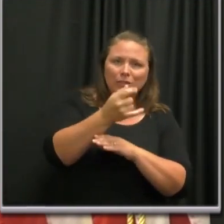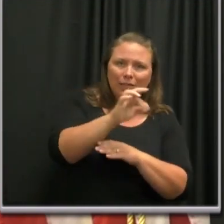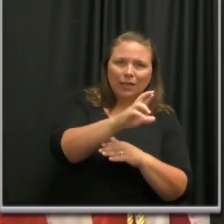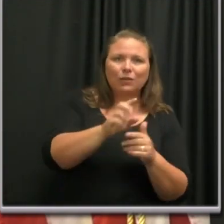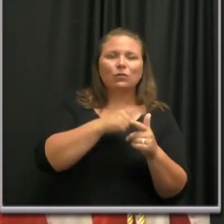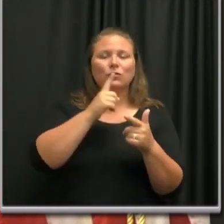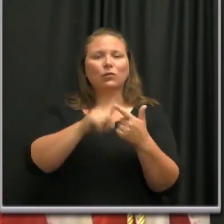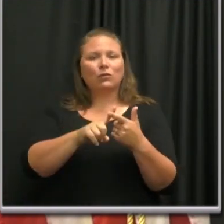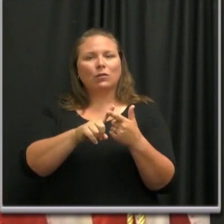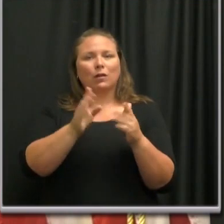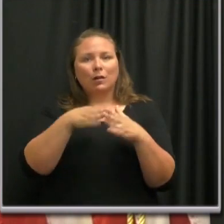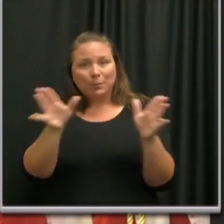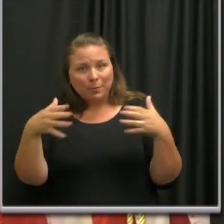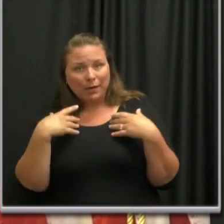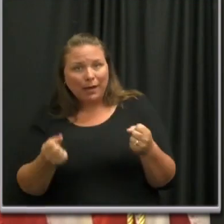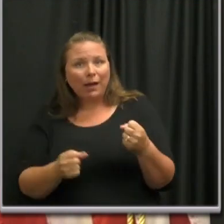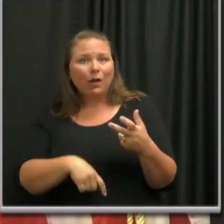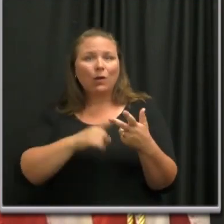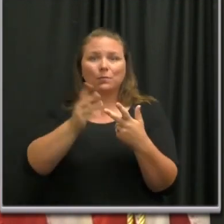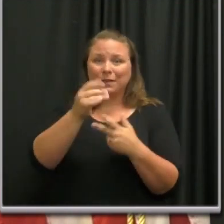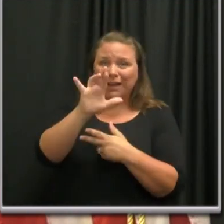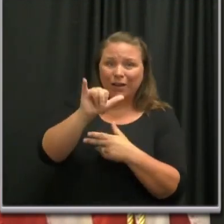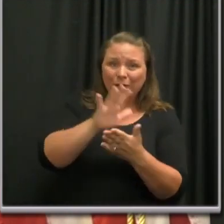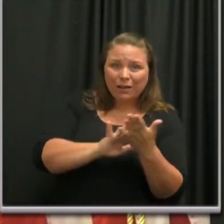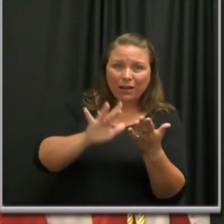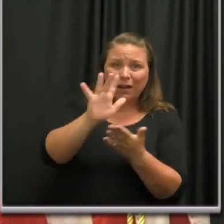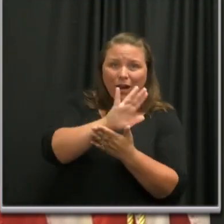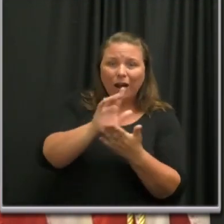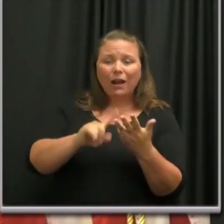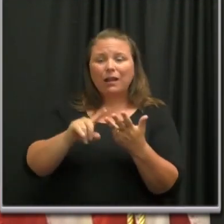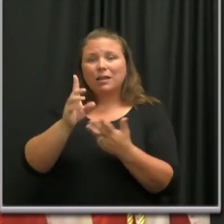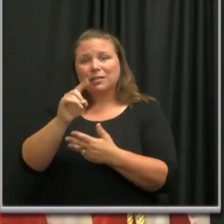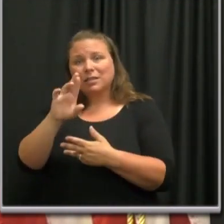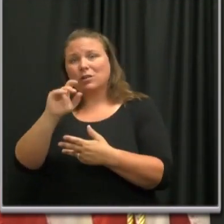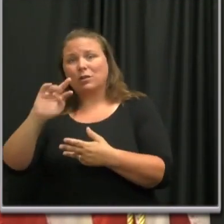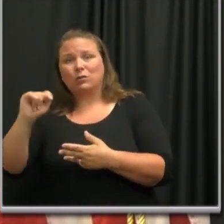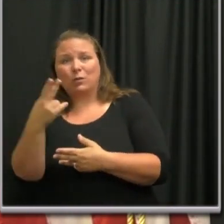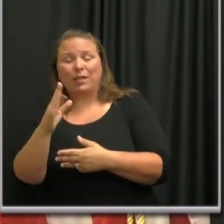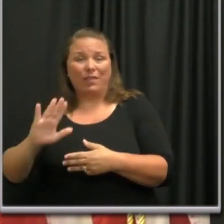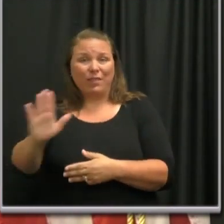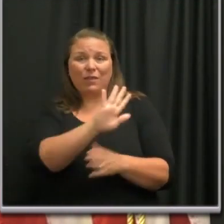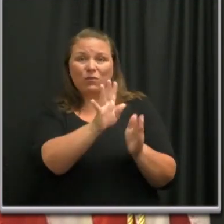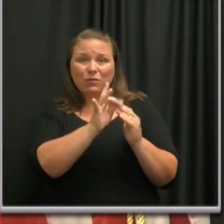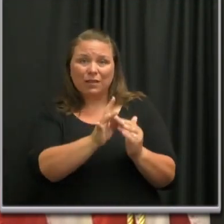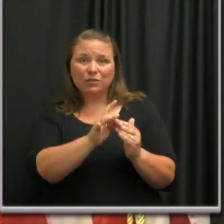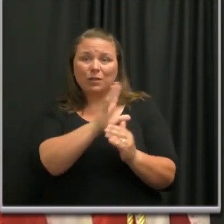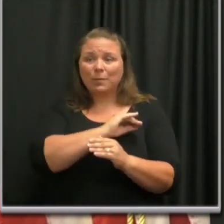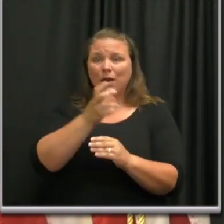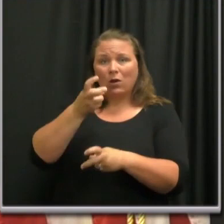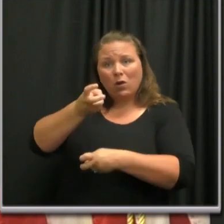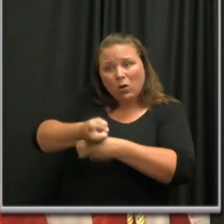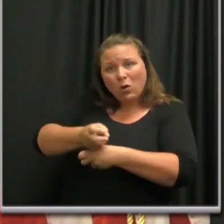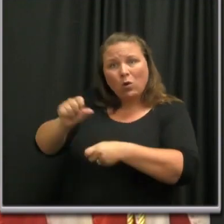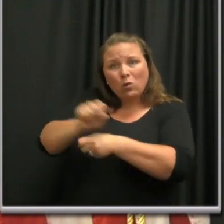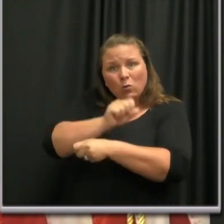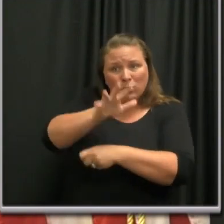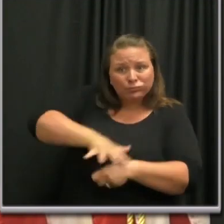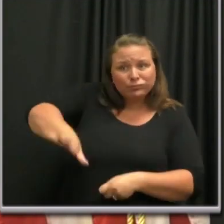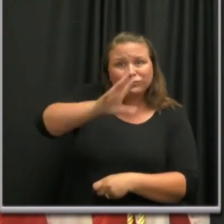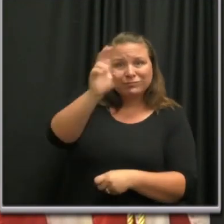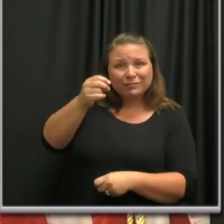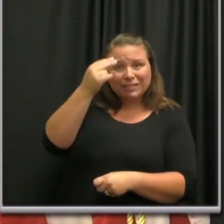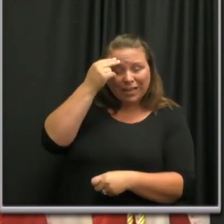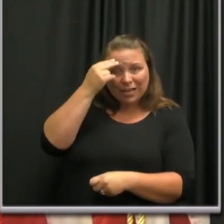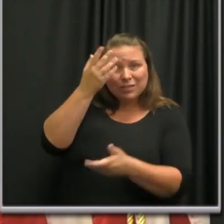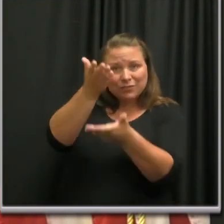Jahangir, public health, Meharry, Dr. Hildreth, because of their leadership and frankly, the hard work of the people of Nashville, as the